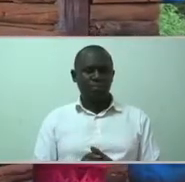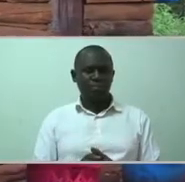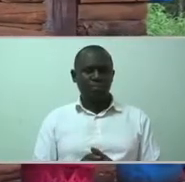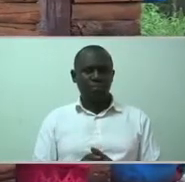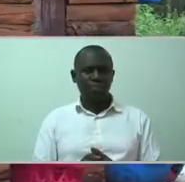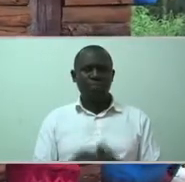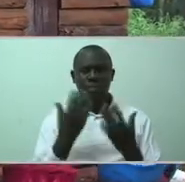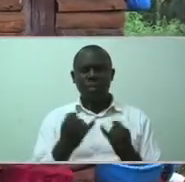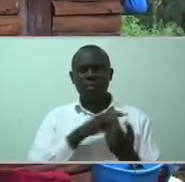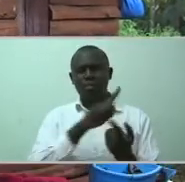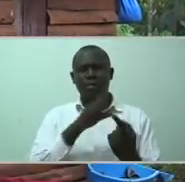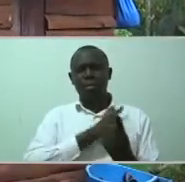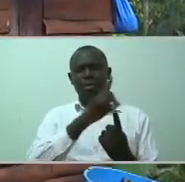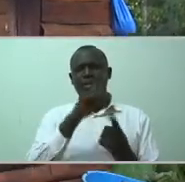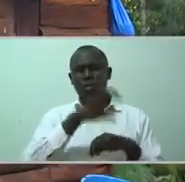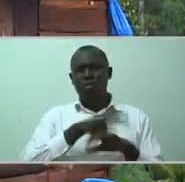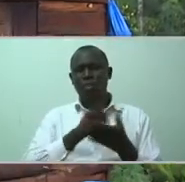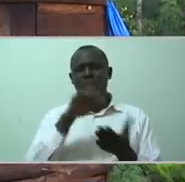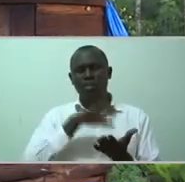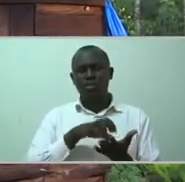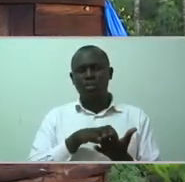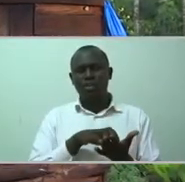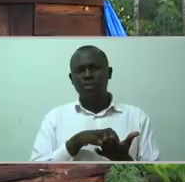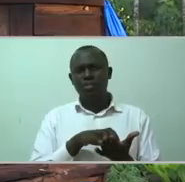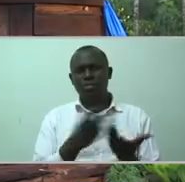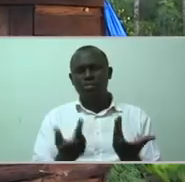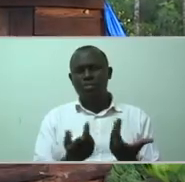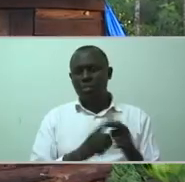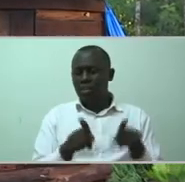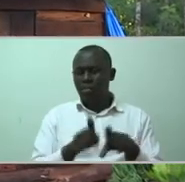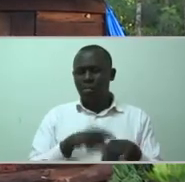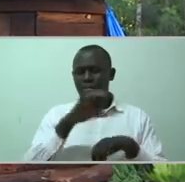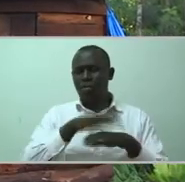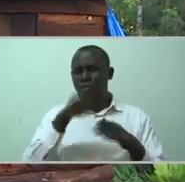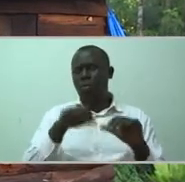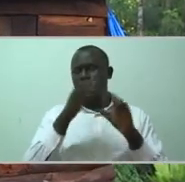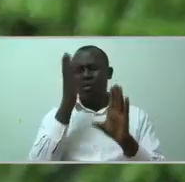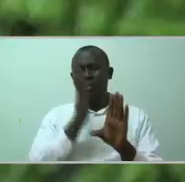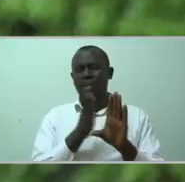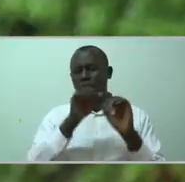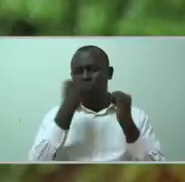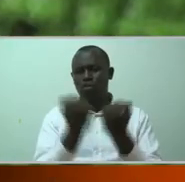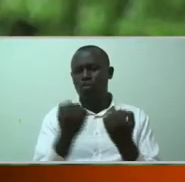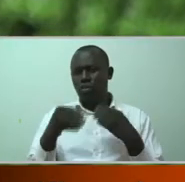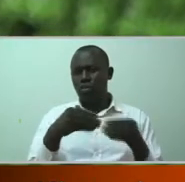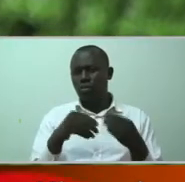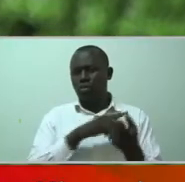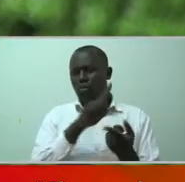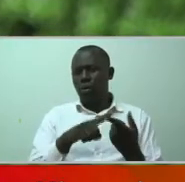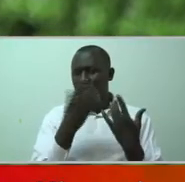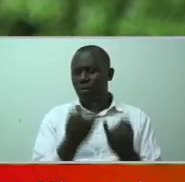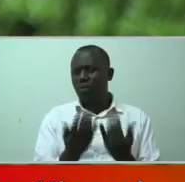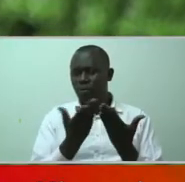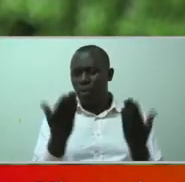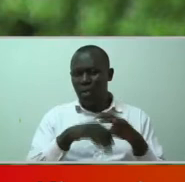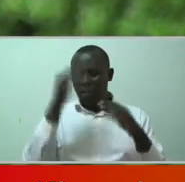When my daughter got in that situation, she got the psychosocial disability when she was in